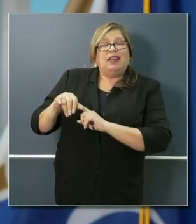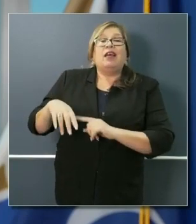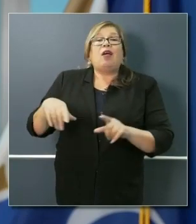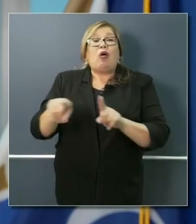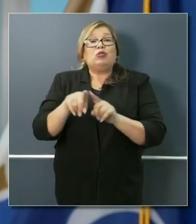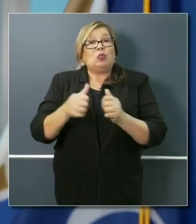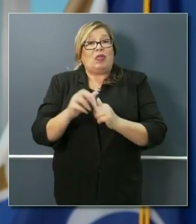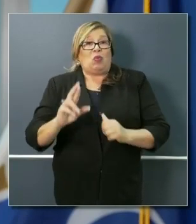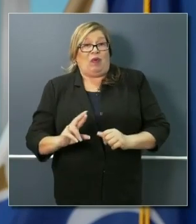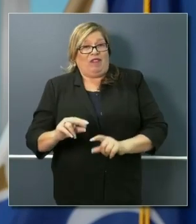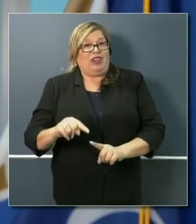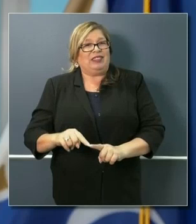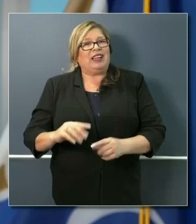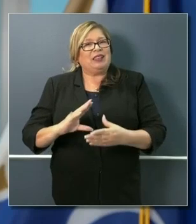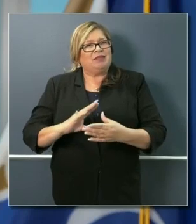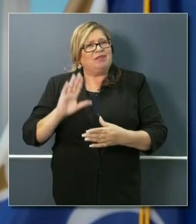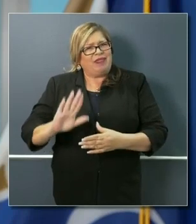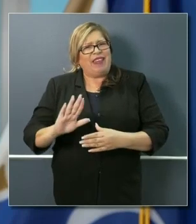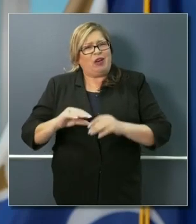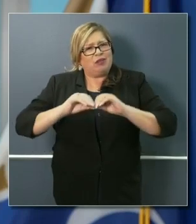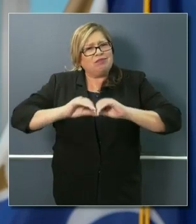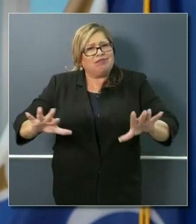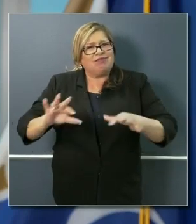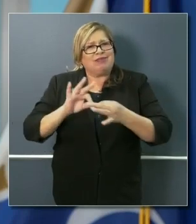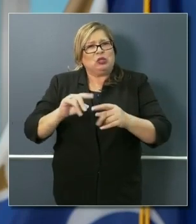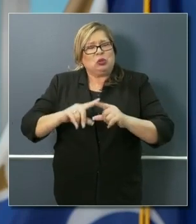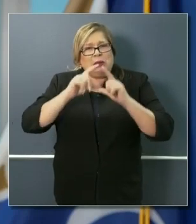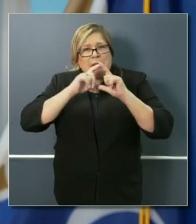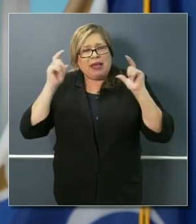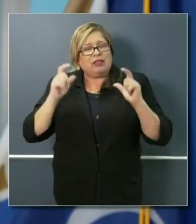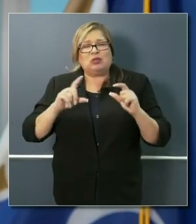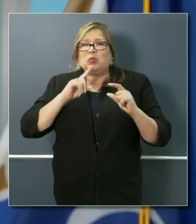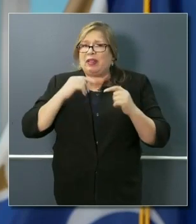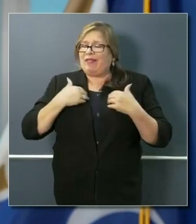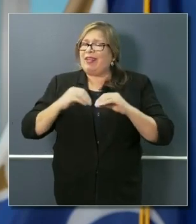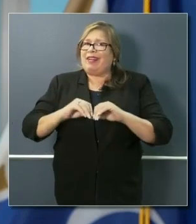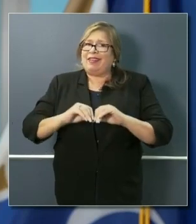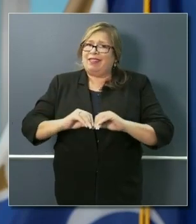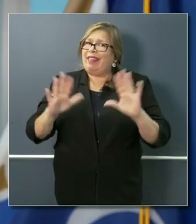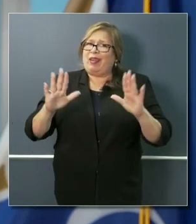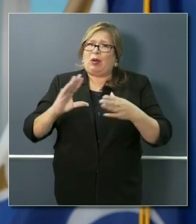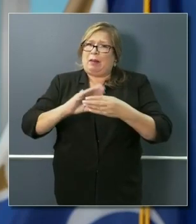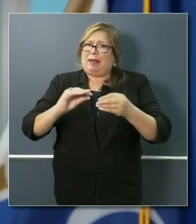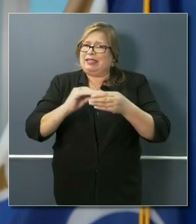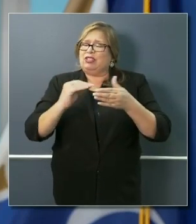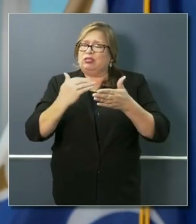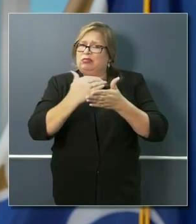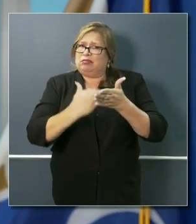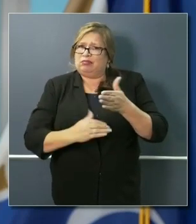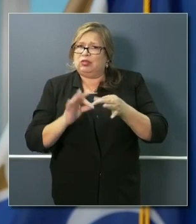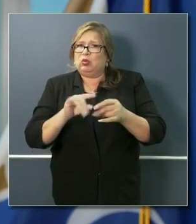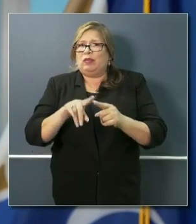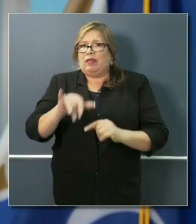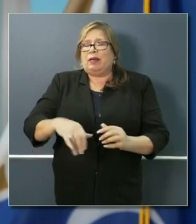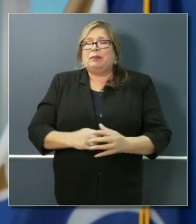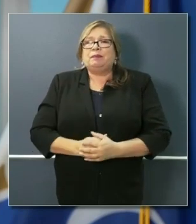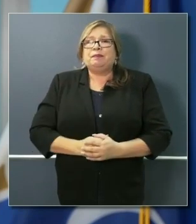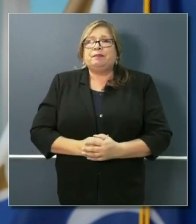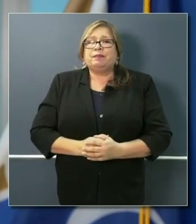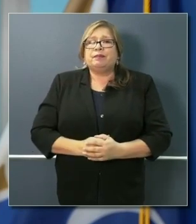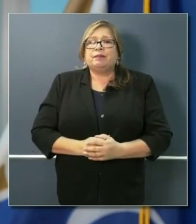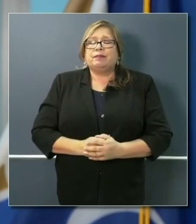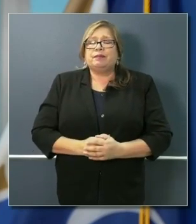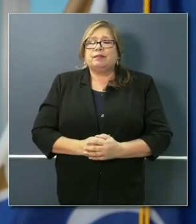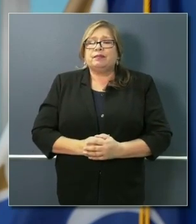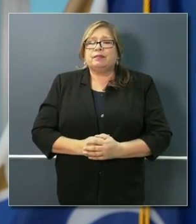Riverside as well. So there's continuity and clarity in terms of that message. Here's an additional point I want to make.